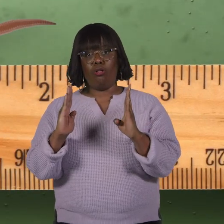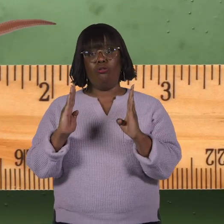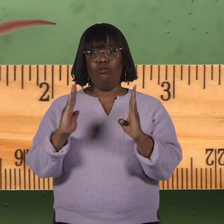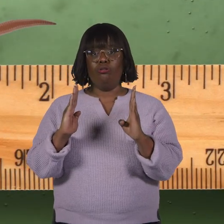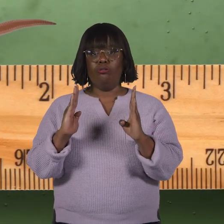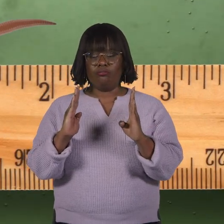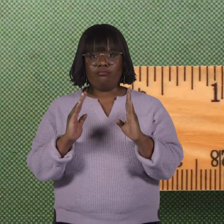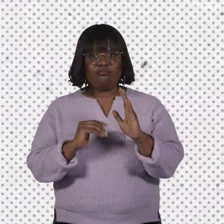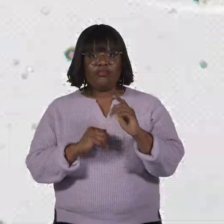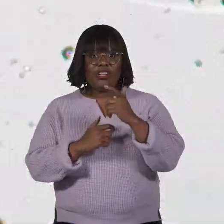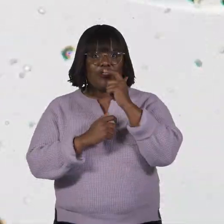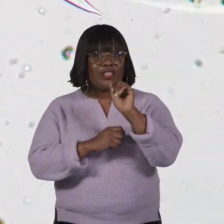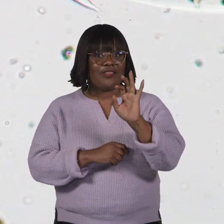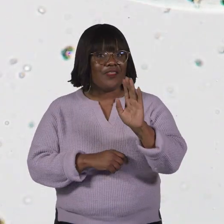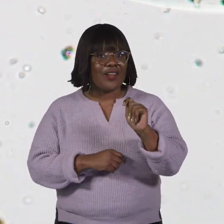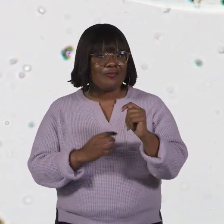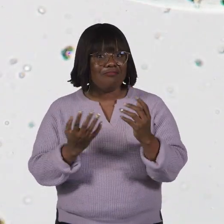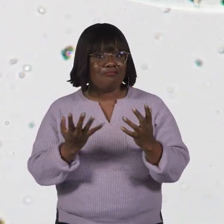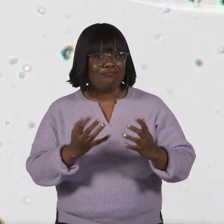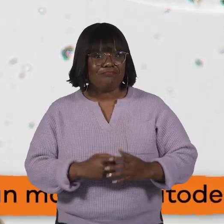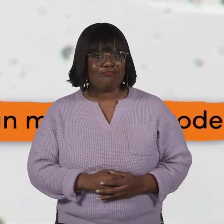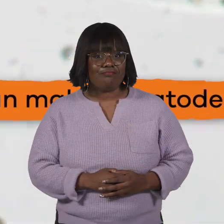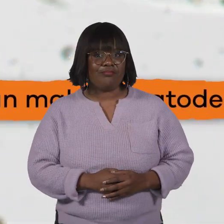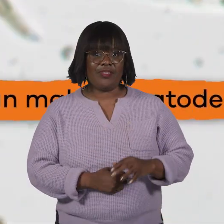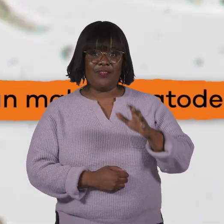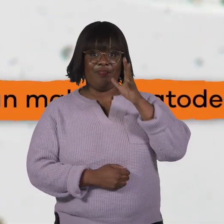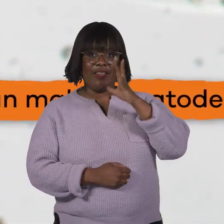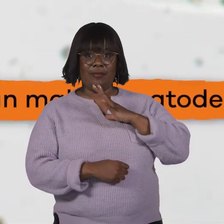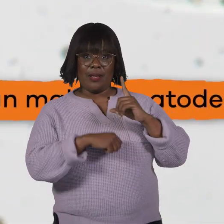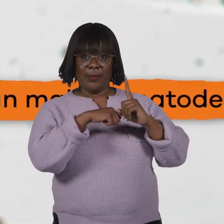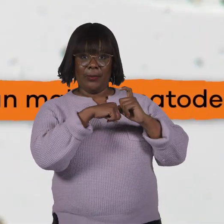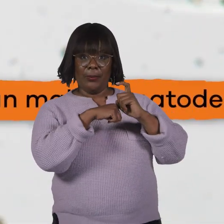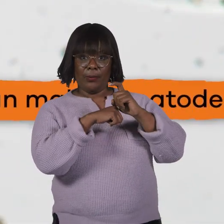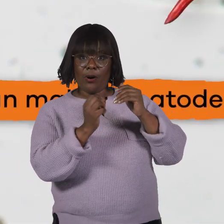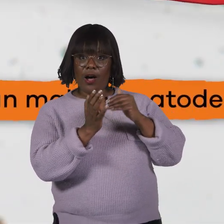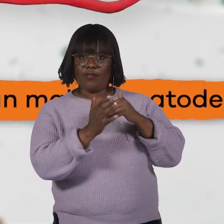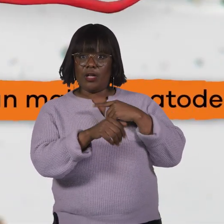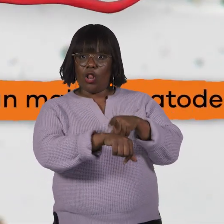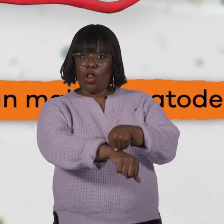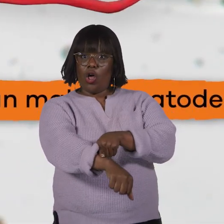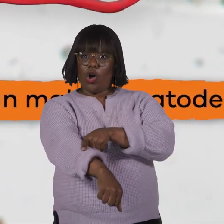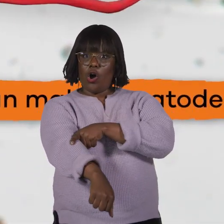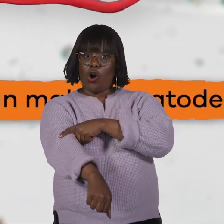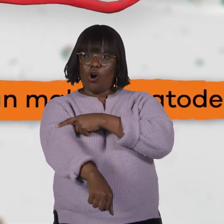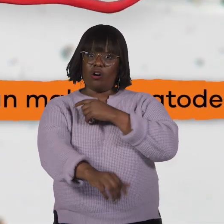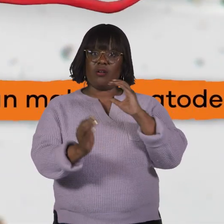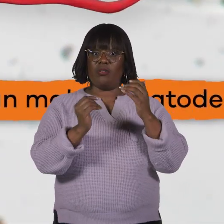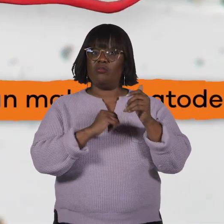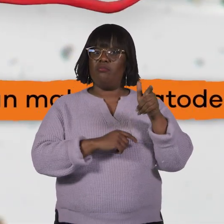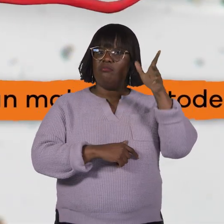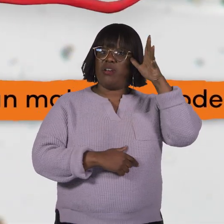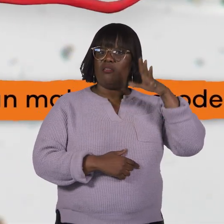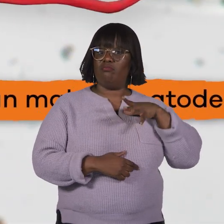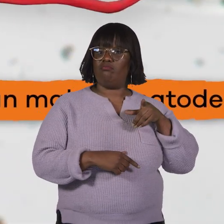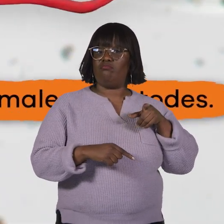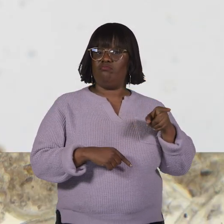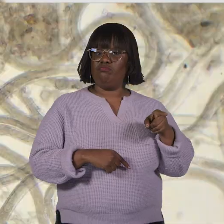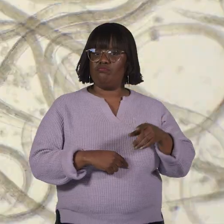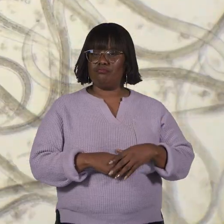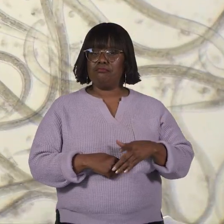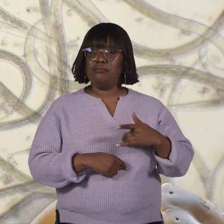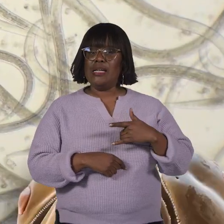inches long. Here is an interesting fact. Female nematodes are often longer than male nematodes.